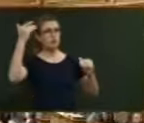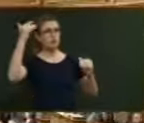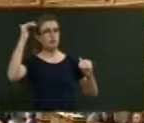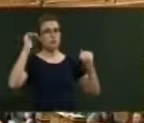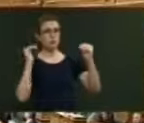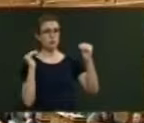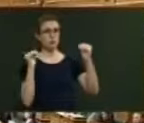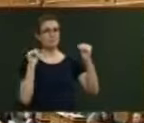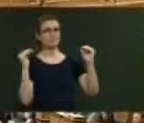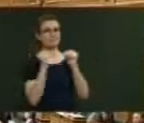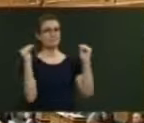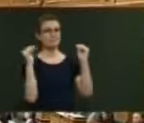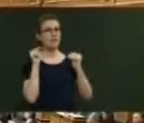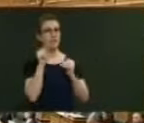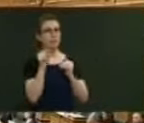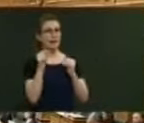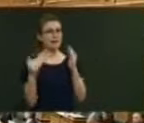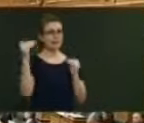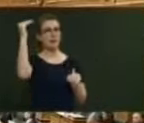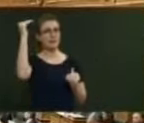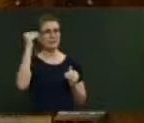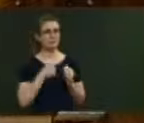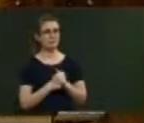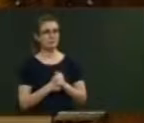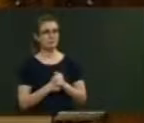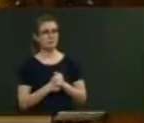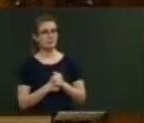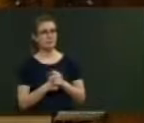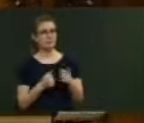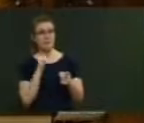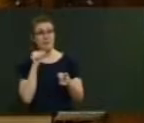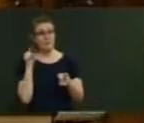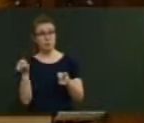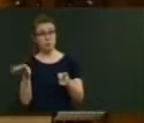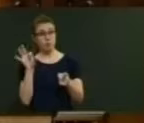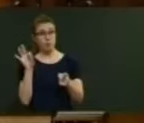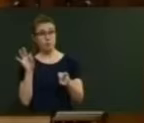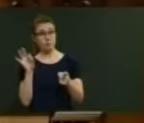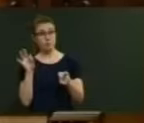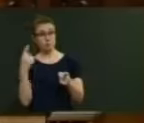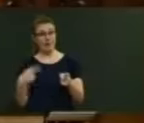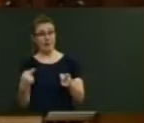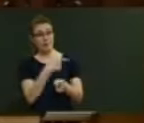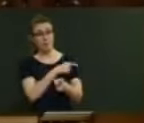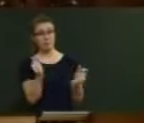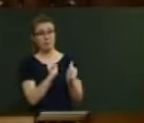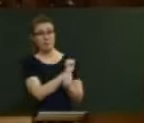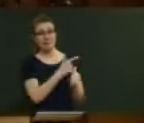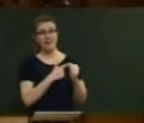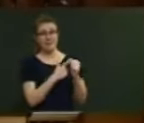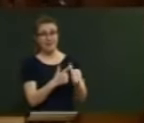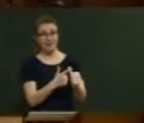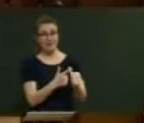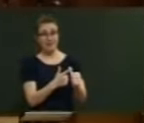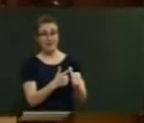Order. And if you chose some courtesy— No, I don't need assistance. If you chose some courtesy to allow the minister to finish his answer, and if you